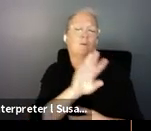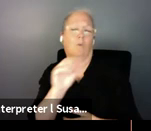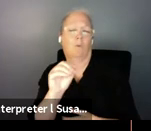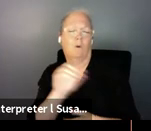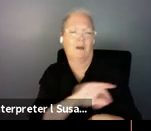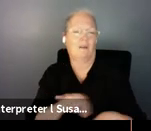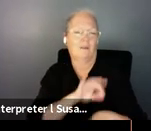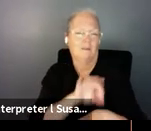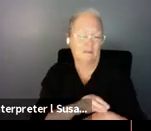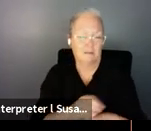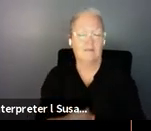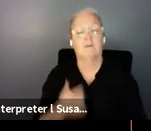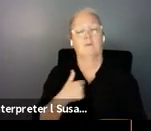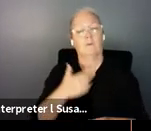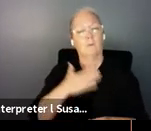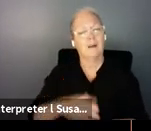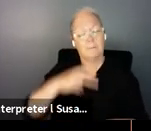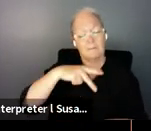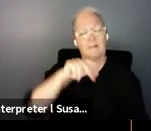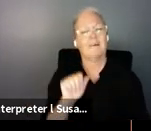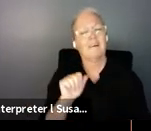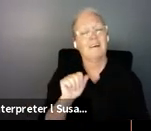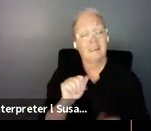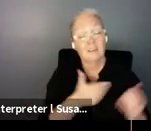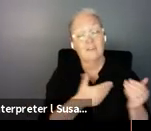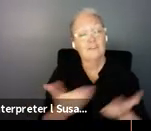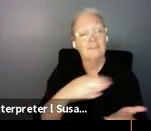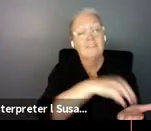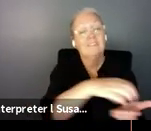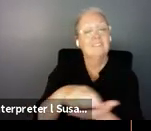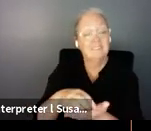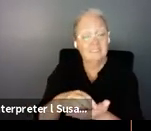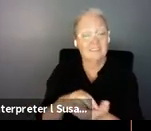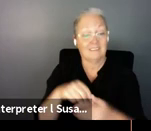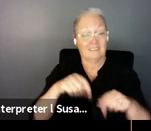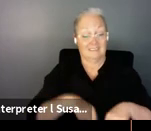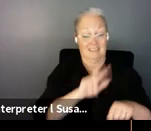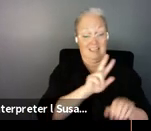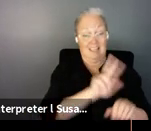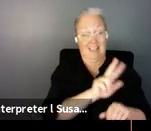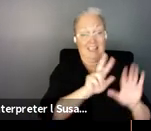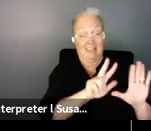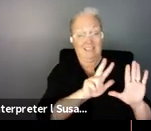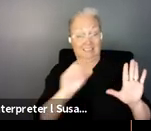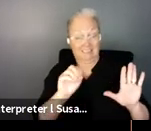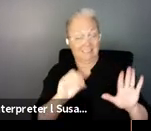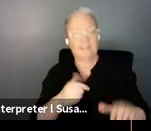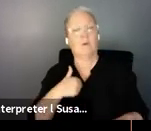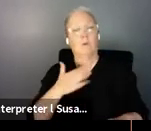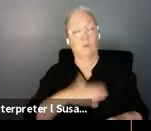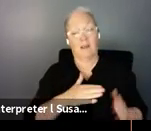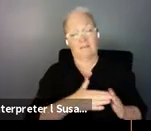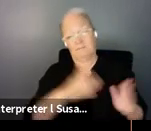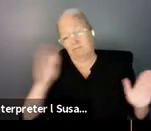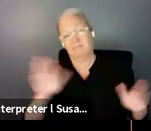want to increase the number of pa service centers from 80 now to 881 uh in